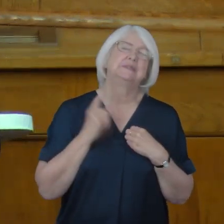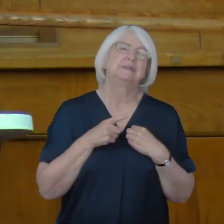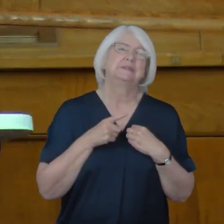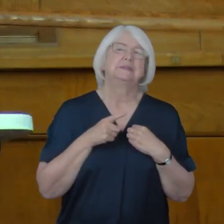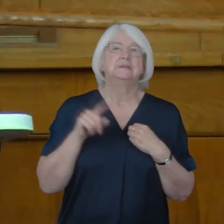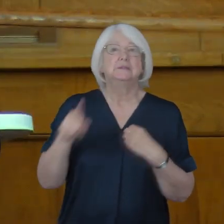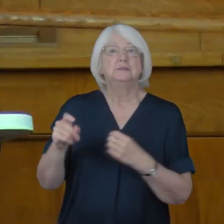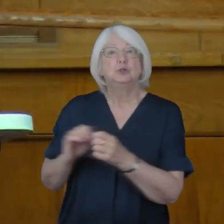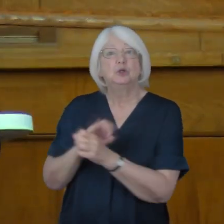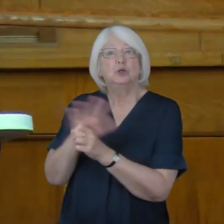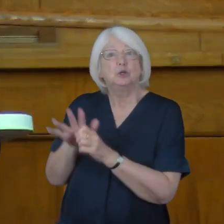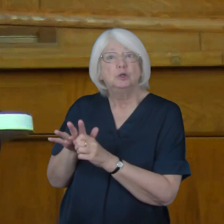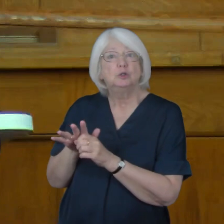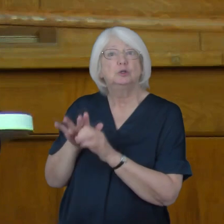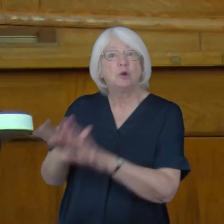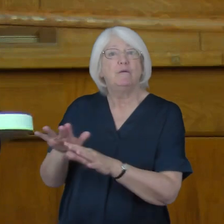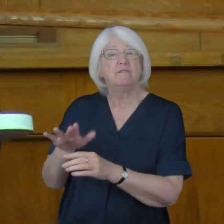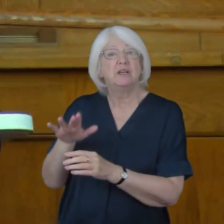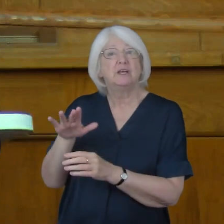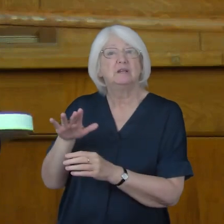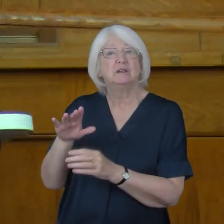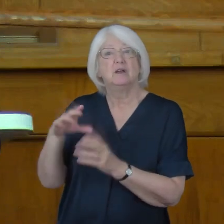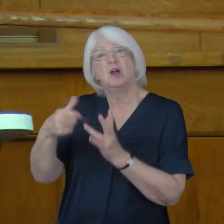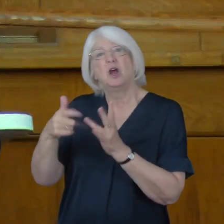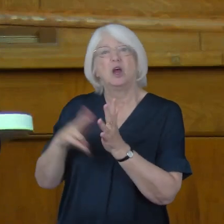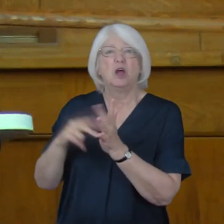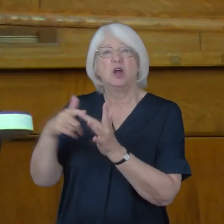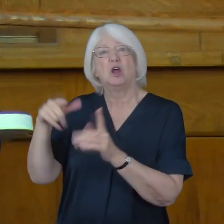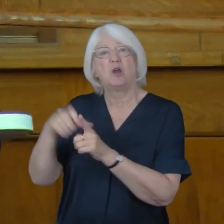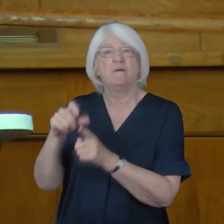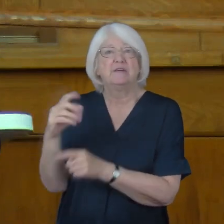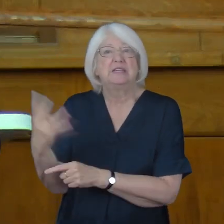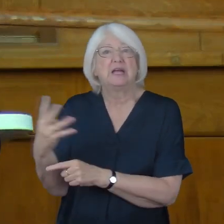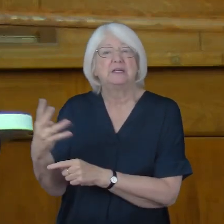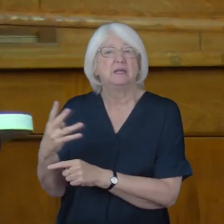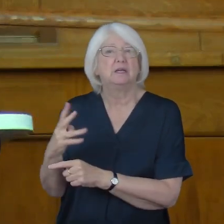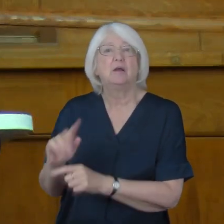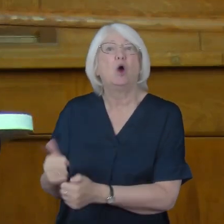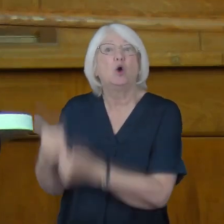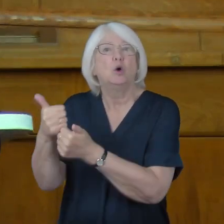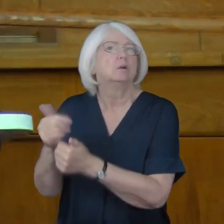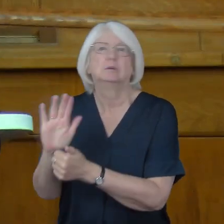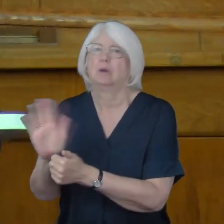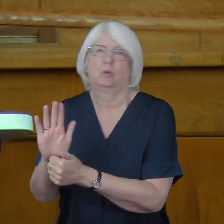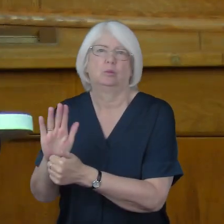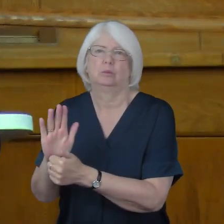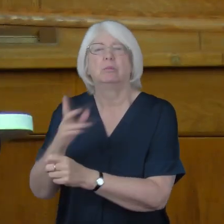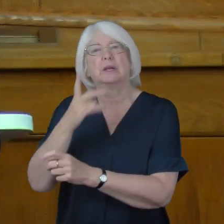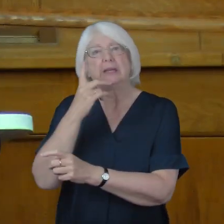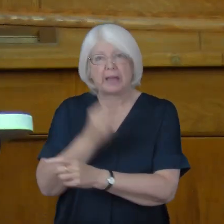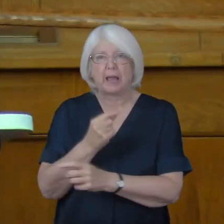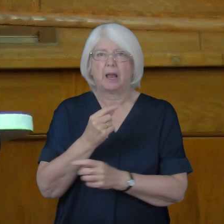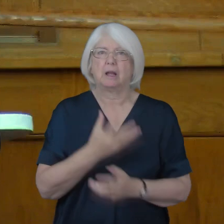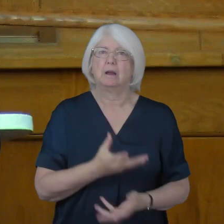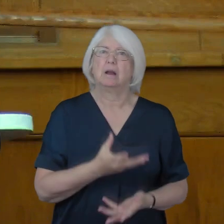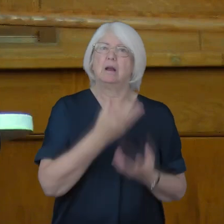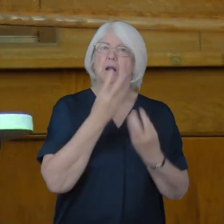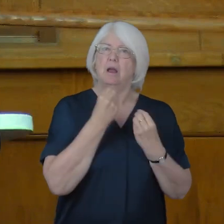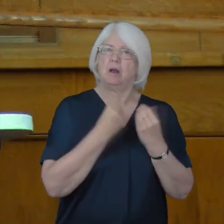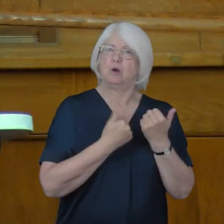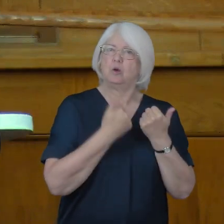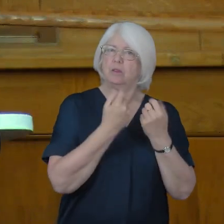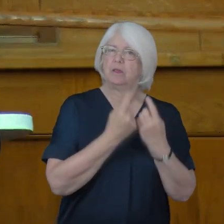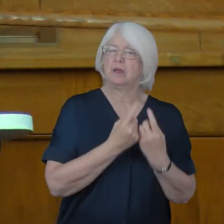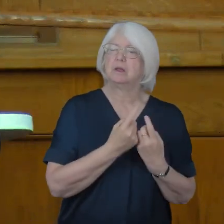is nothing good about COVID-19, good can come out of it if we respect and love